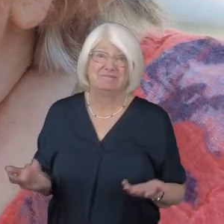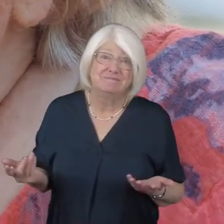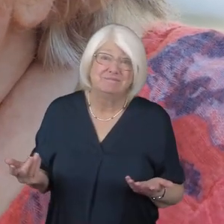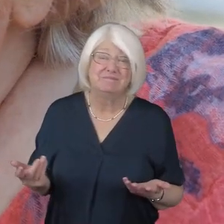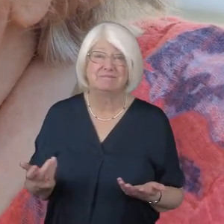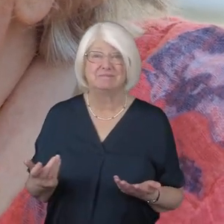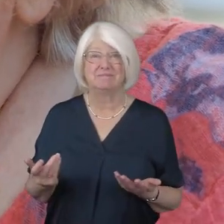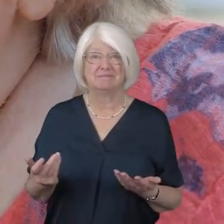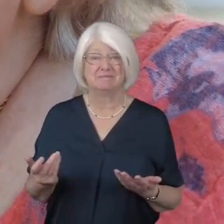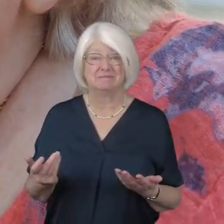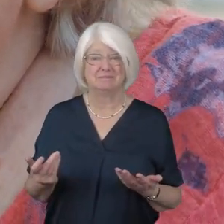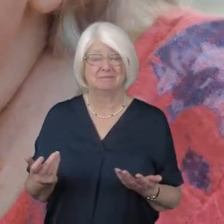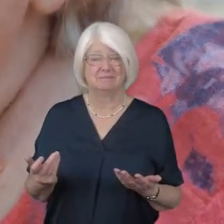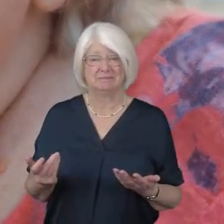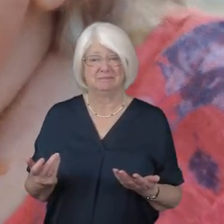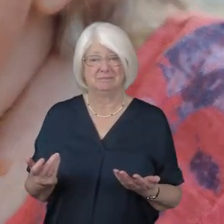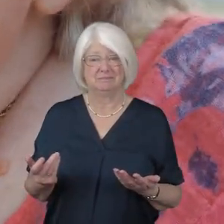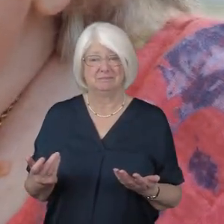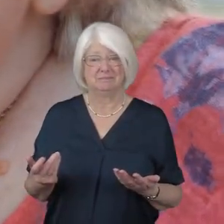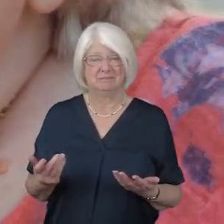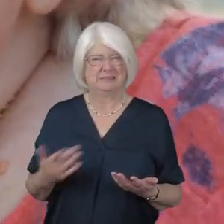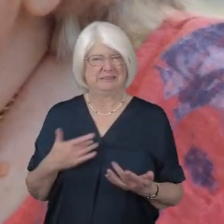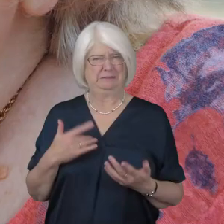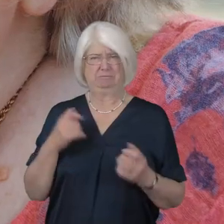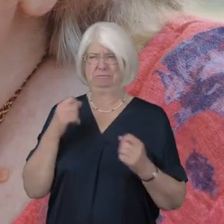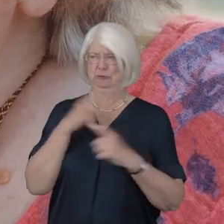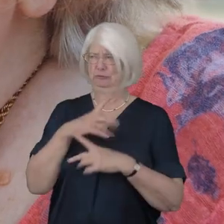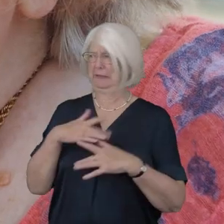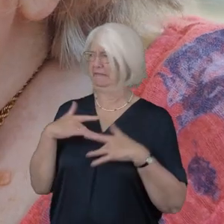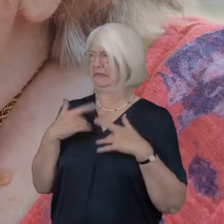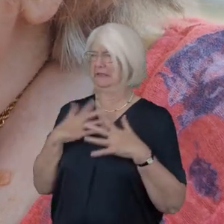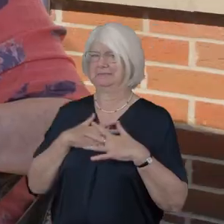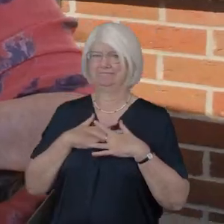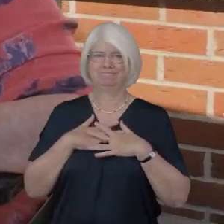and that's a funny feeling really